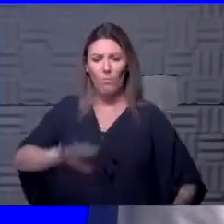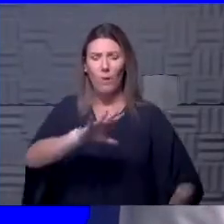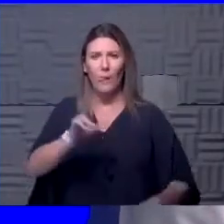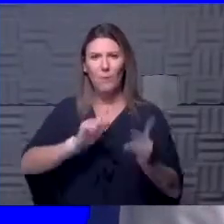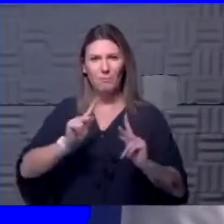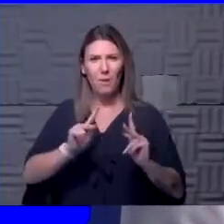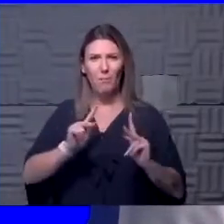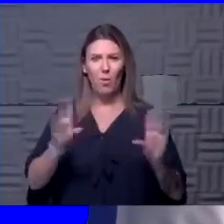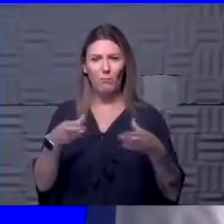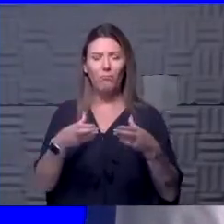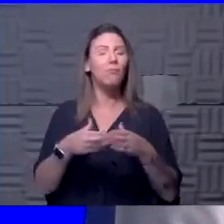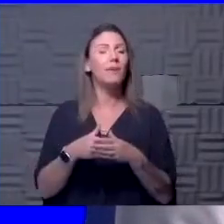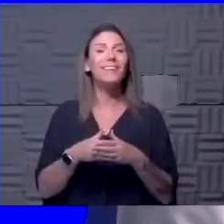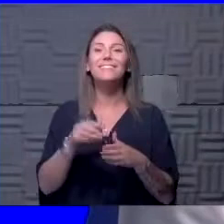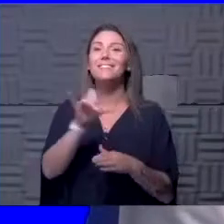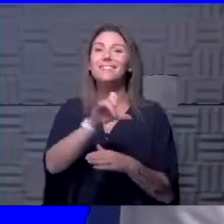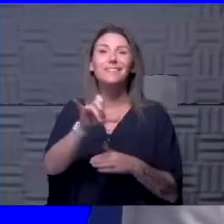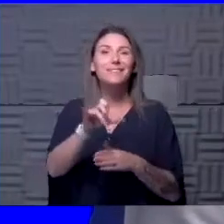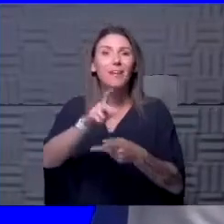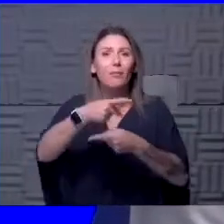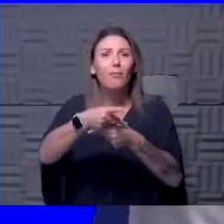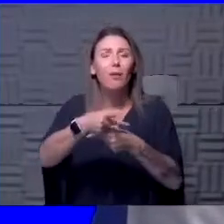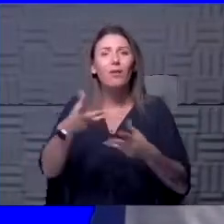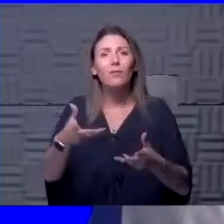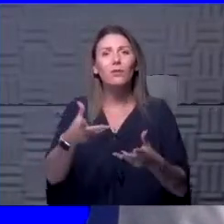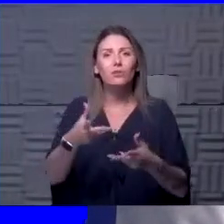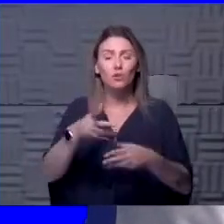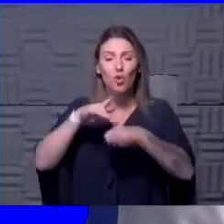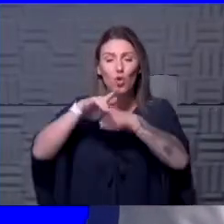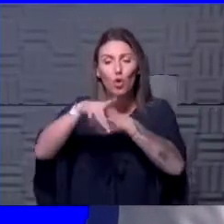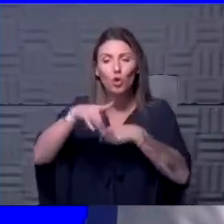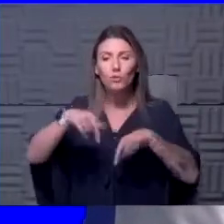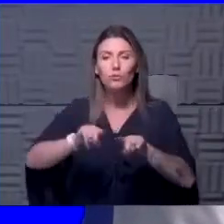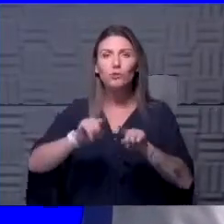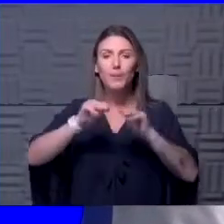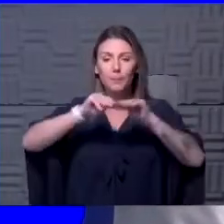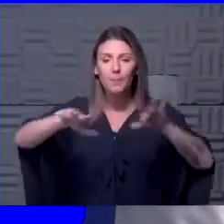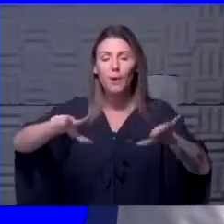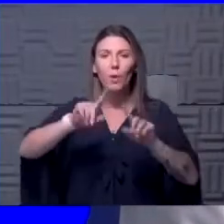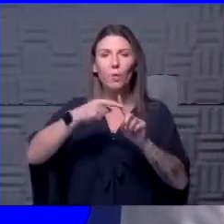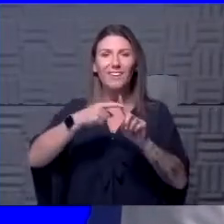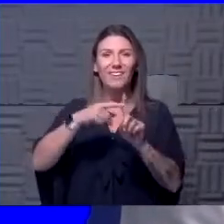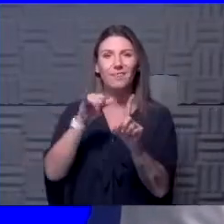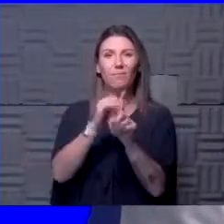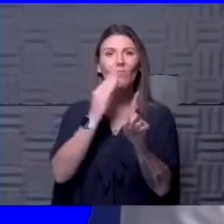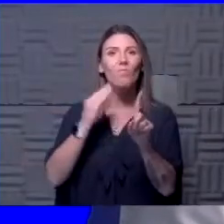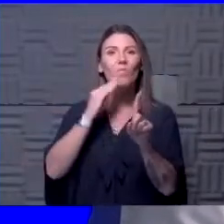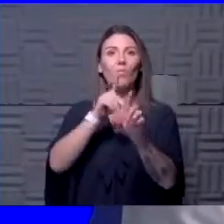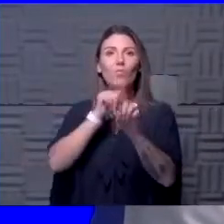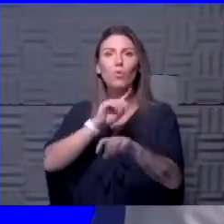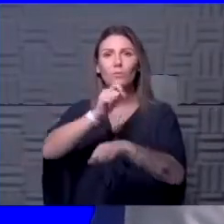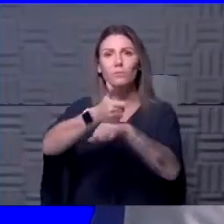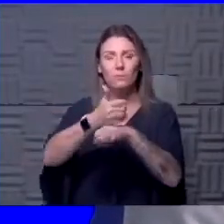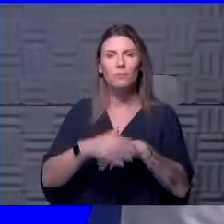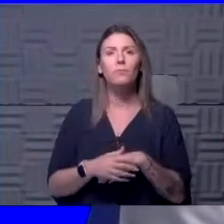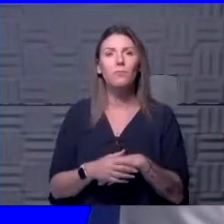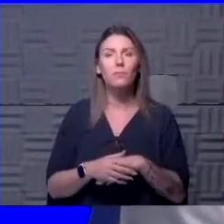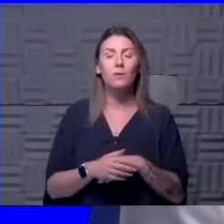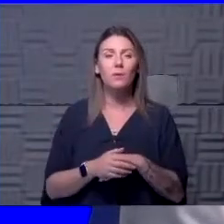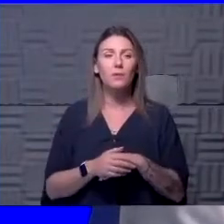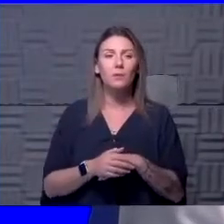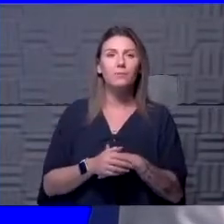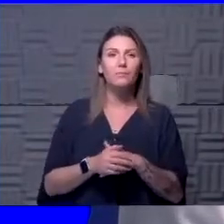take the same precautions as you took early in the pandemic when we did have the stay at home orders. Really understand